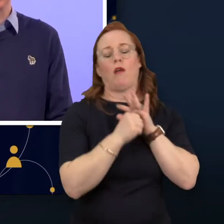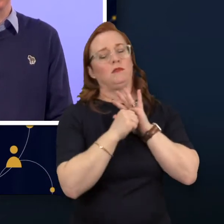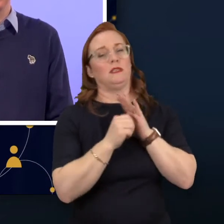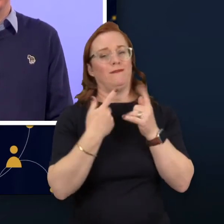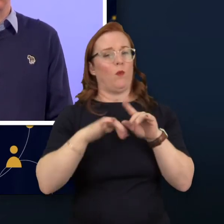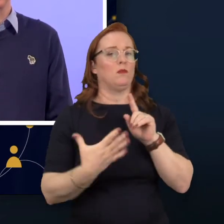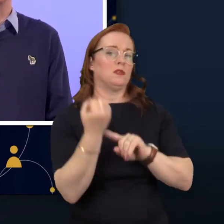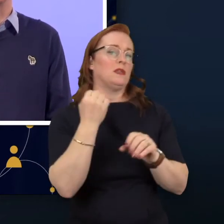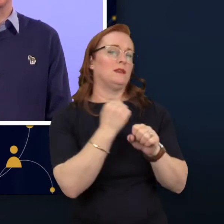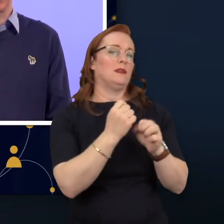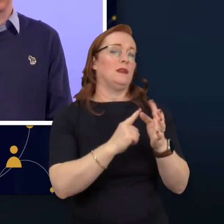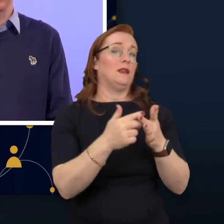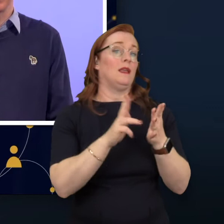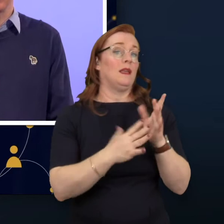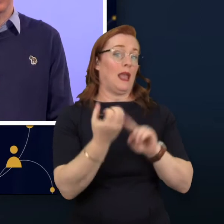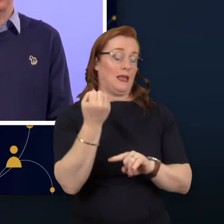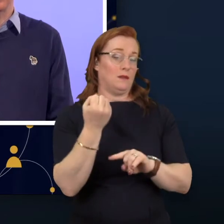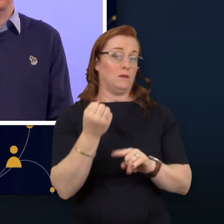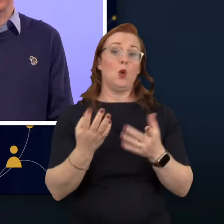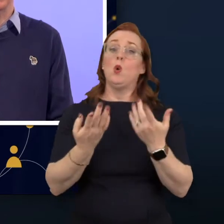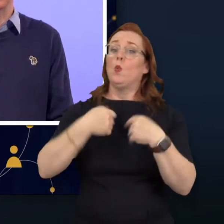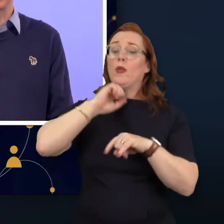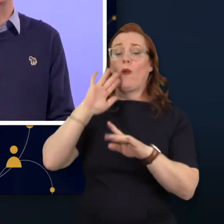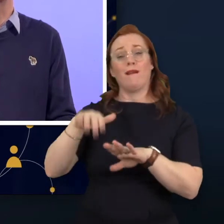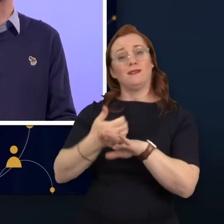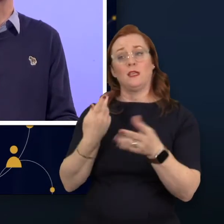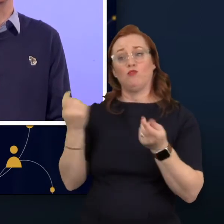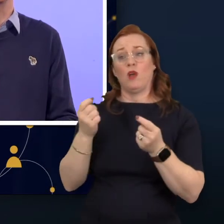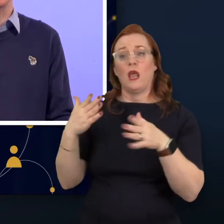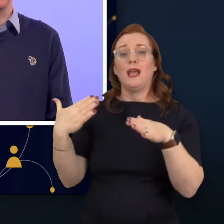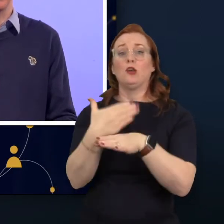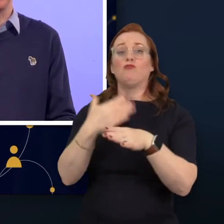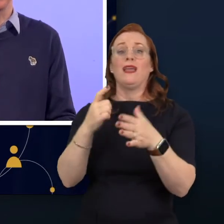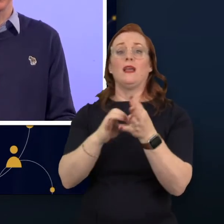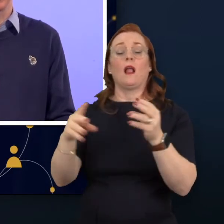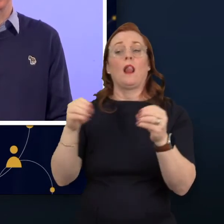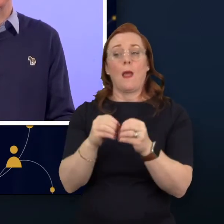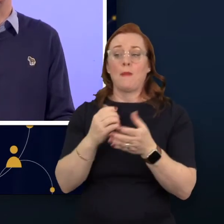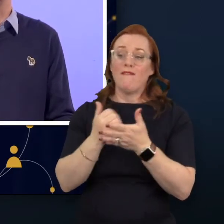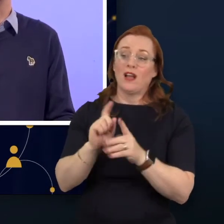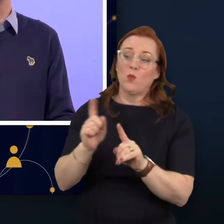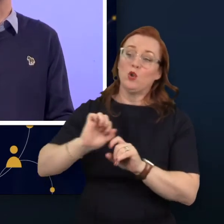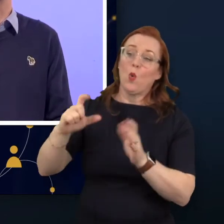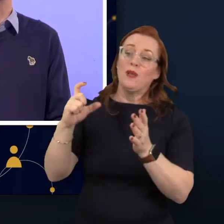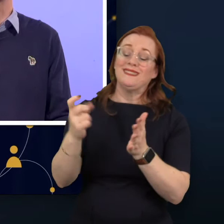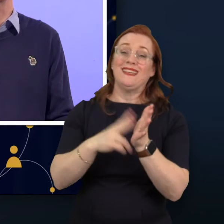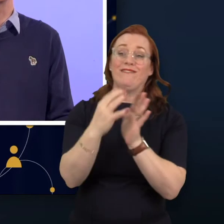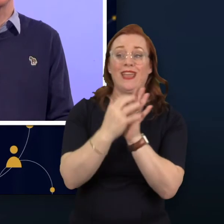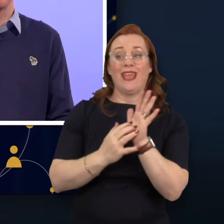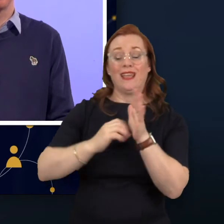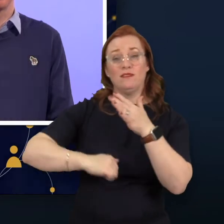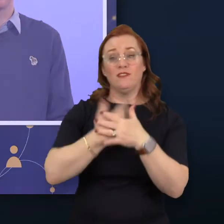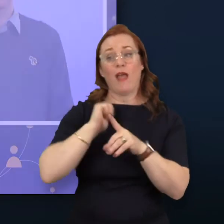And to run a career club with advice on how to develop your CV and guide you through the recruitment